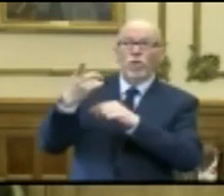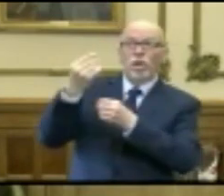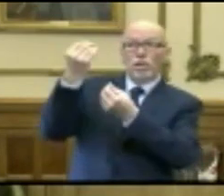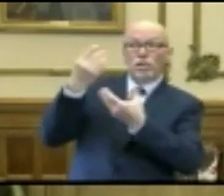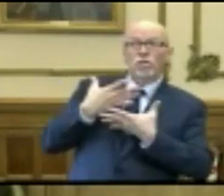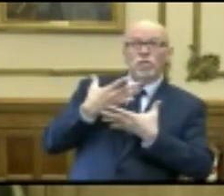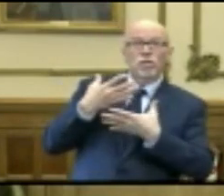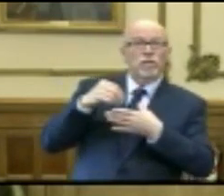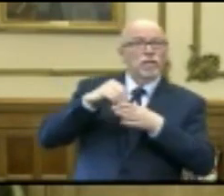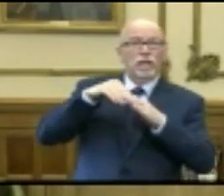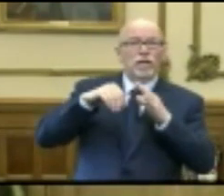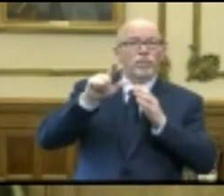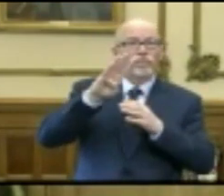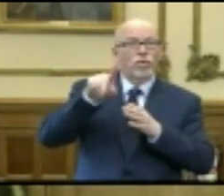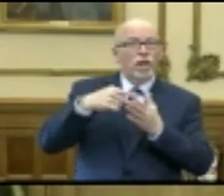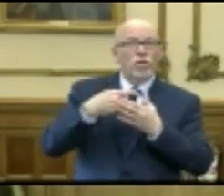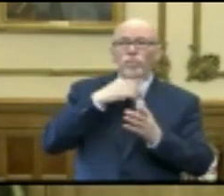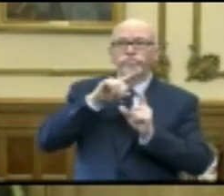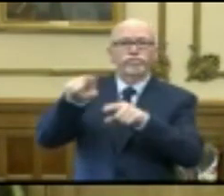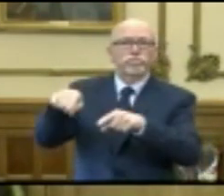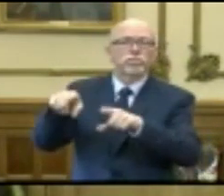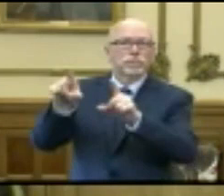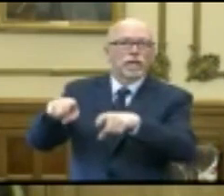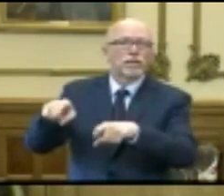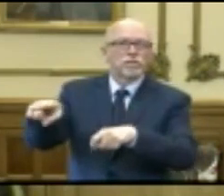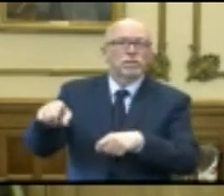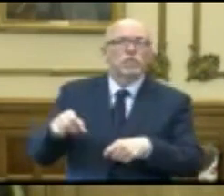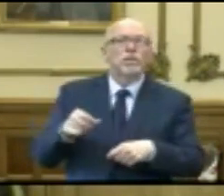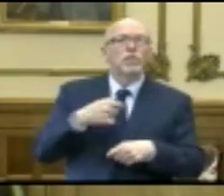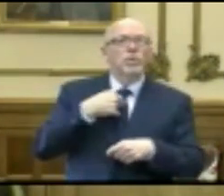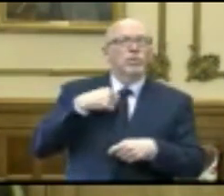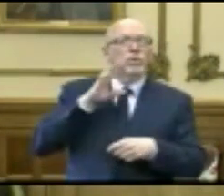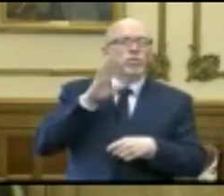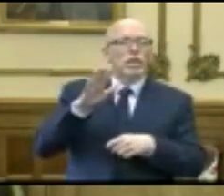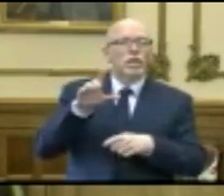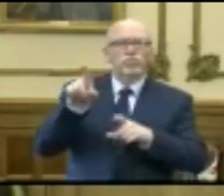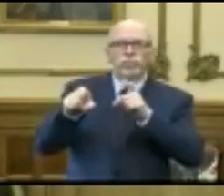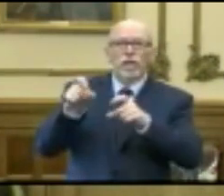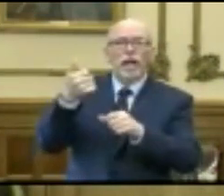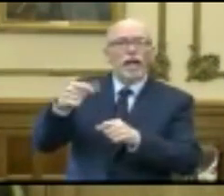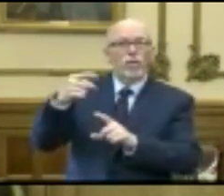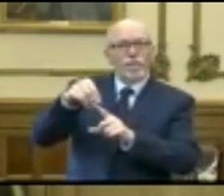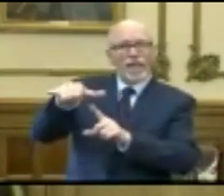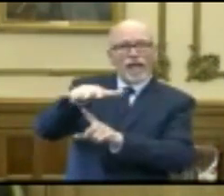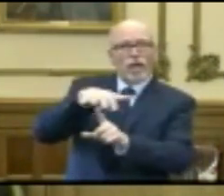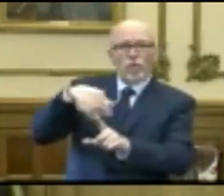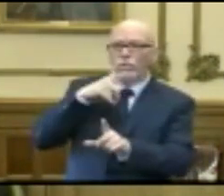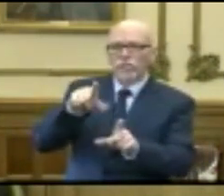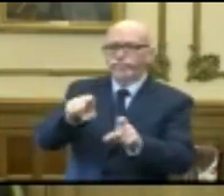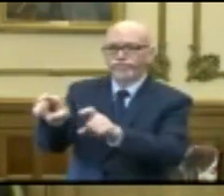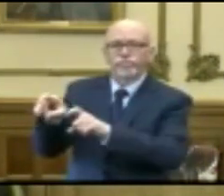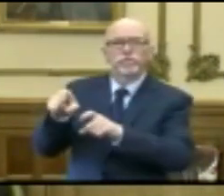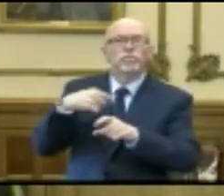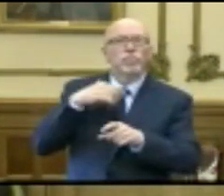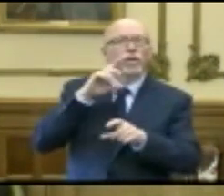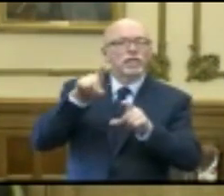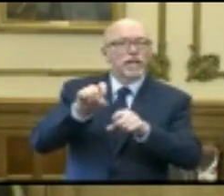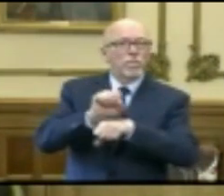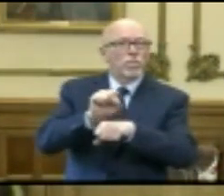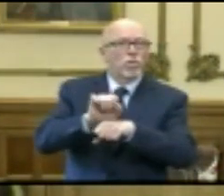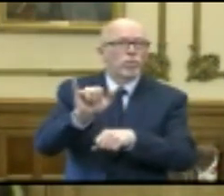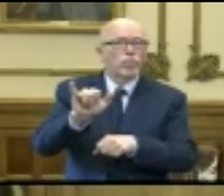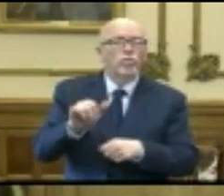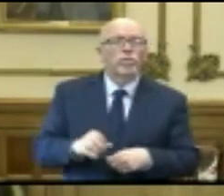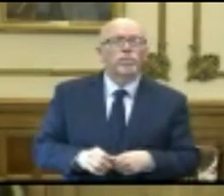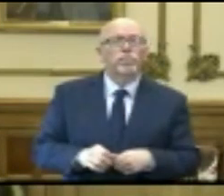hours to actually test any individual who is sick, and we actually will question anybody in that area, we test employees at the same